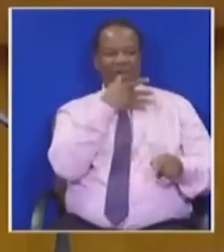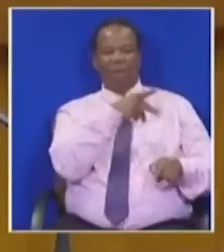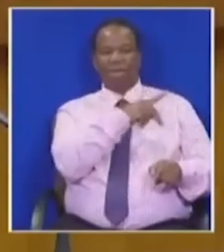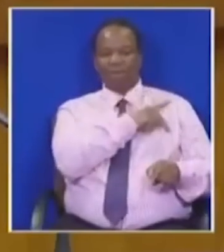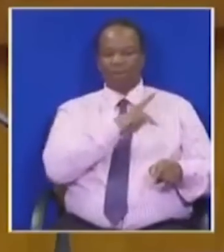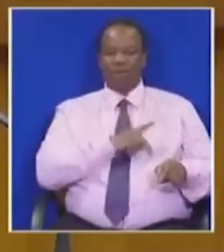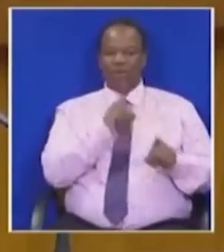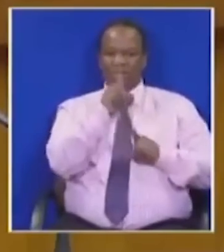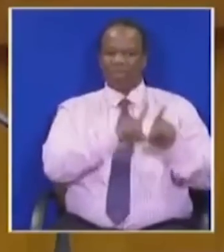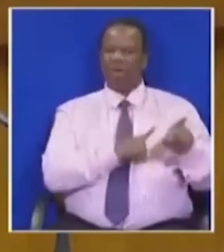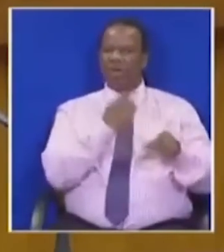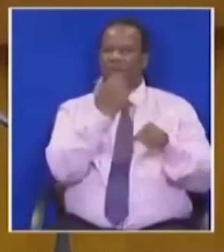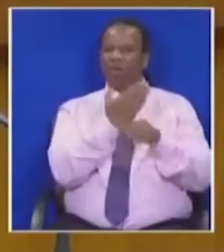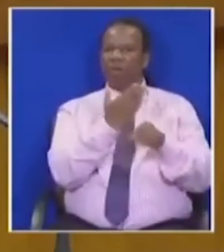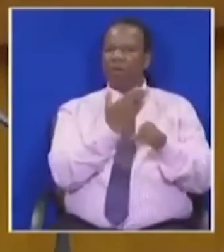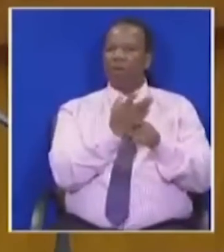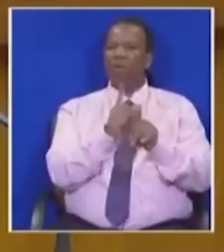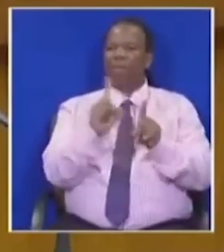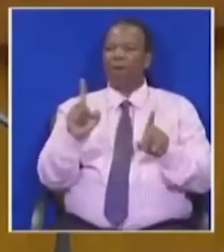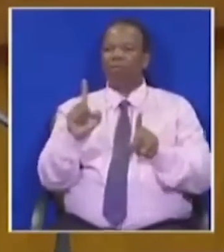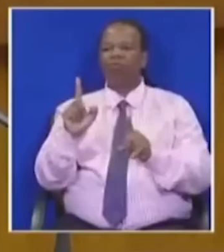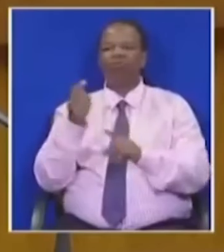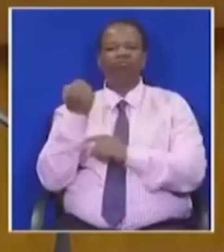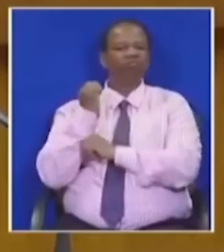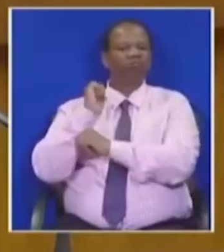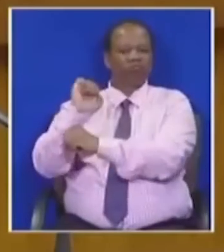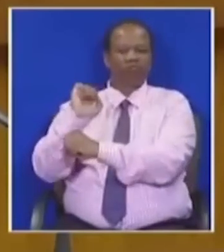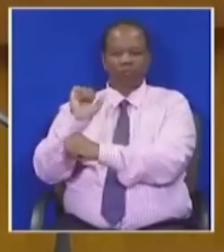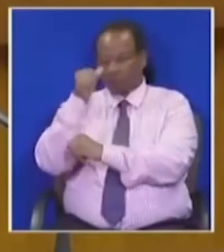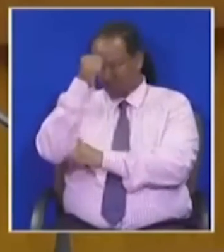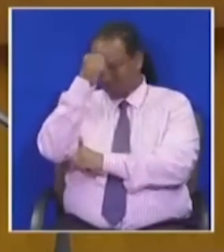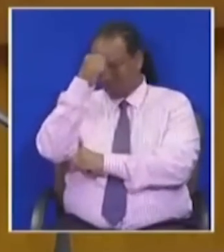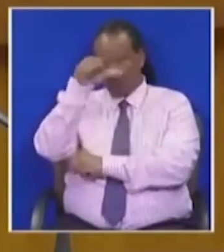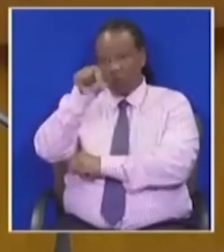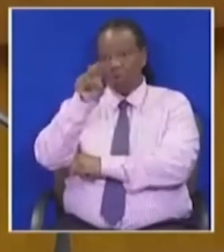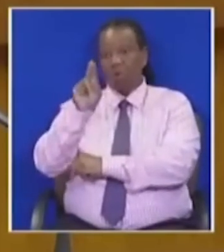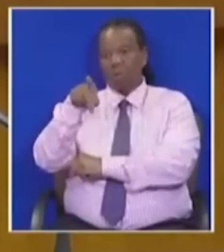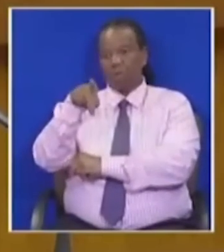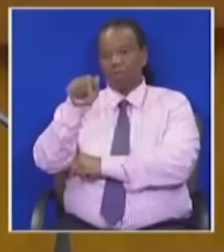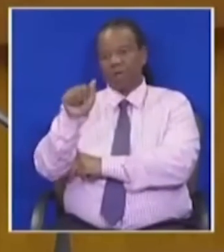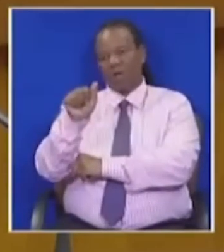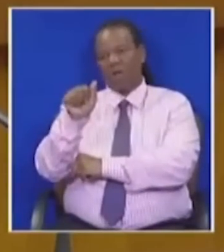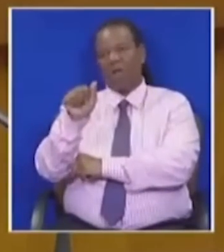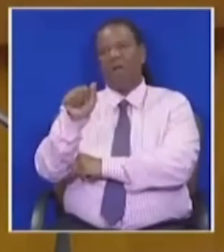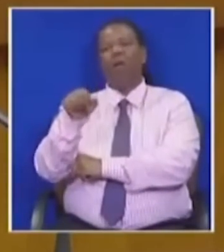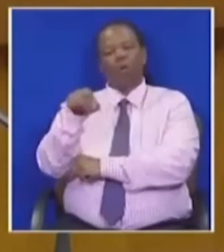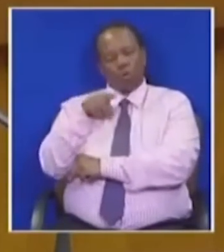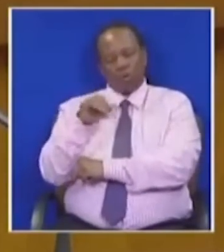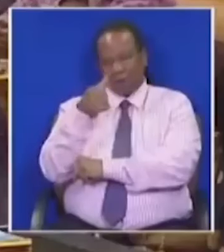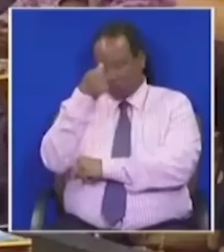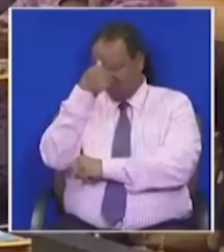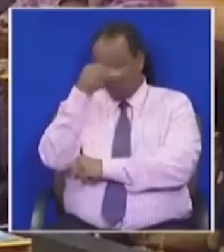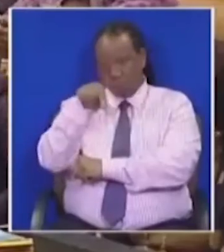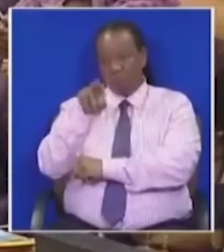We are rising against the Guptas who are reshuffling cabinet. We are rising against the Guptas who are